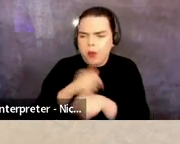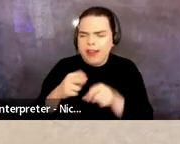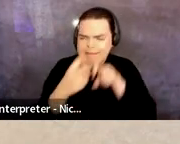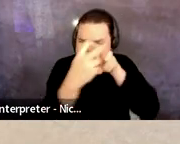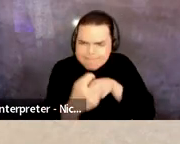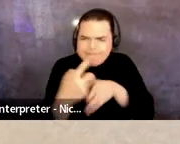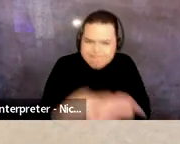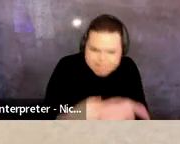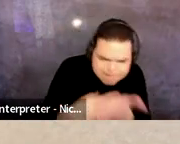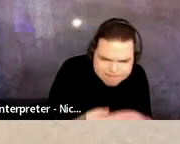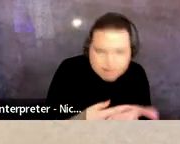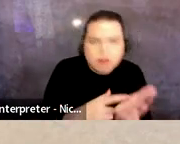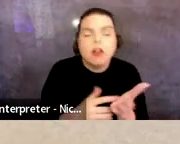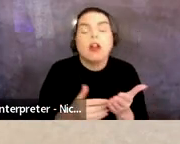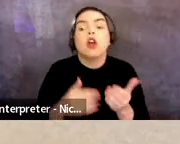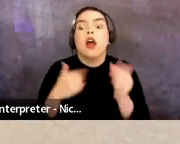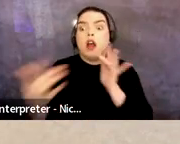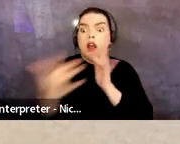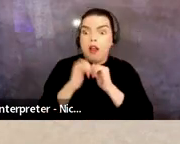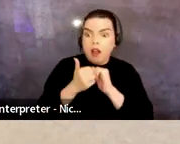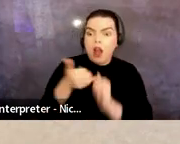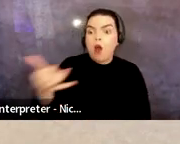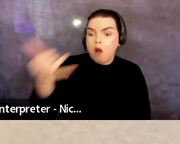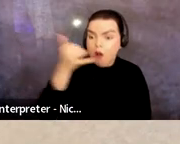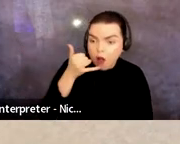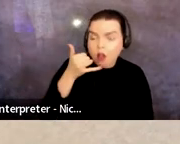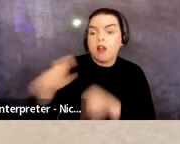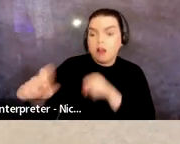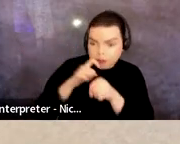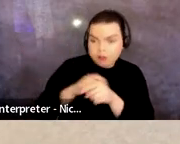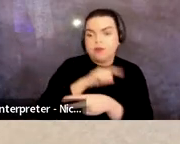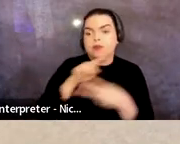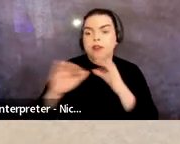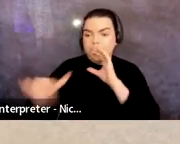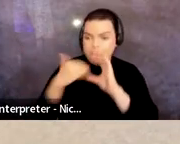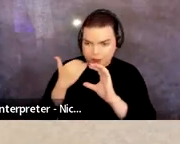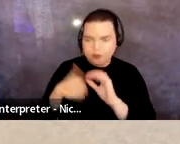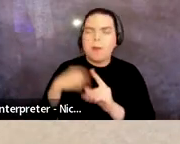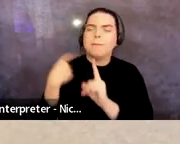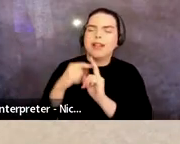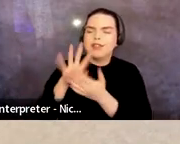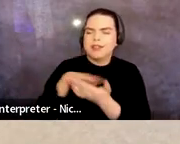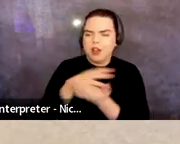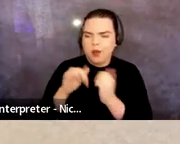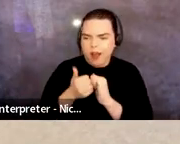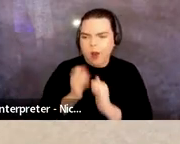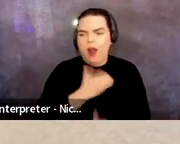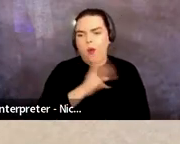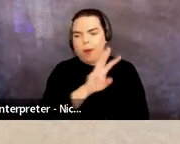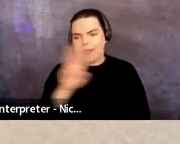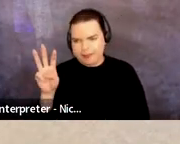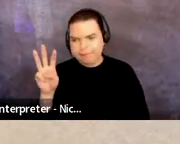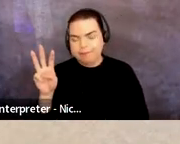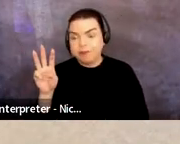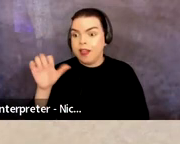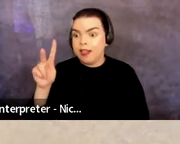You can reach us via phone or email and you can also schedule office hours from our website. The link